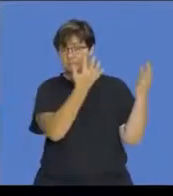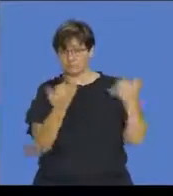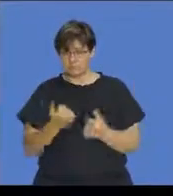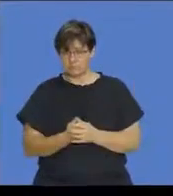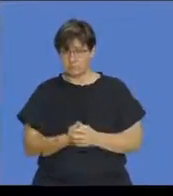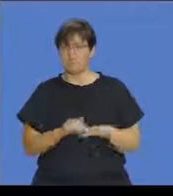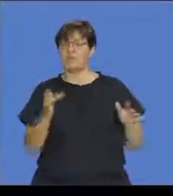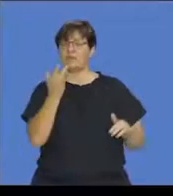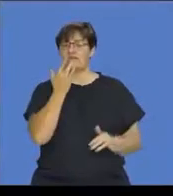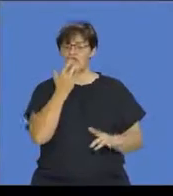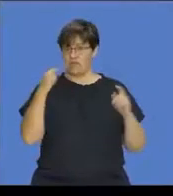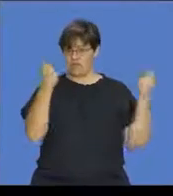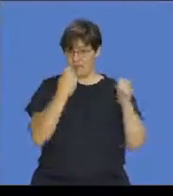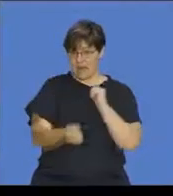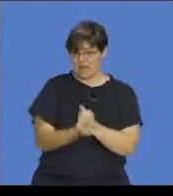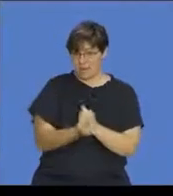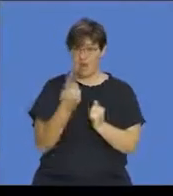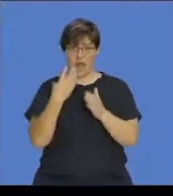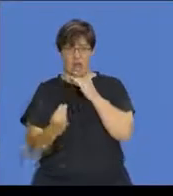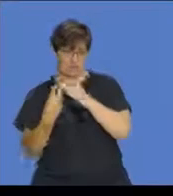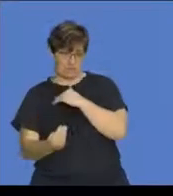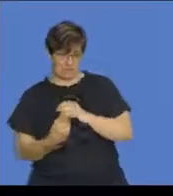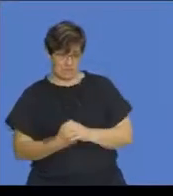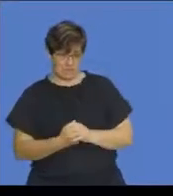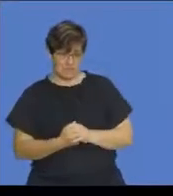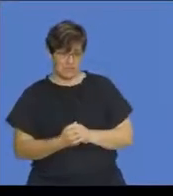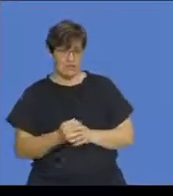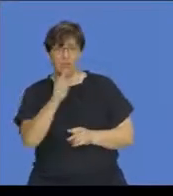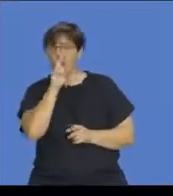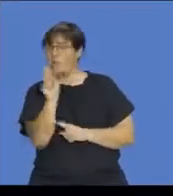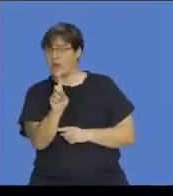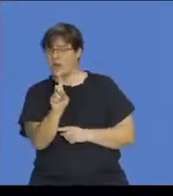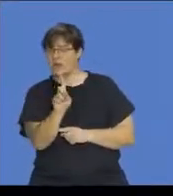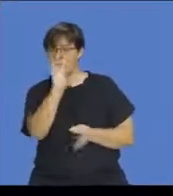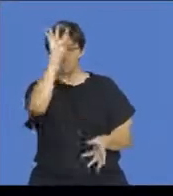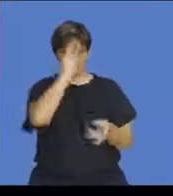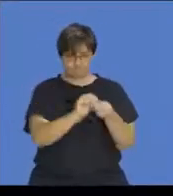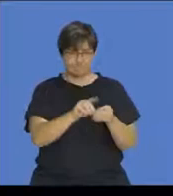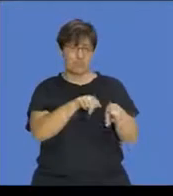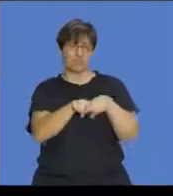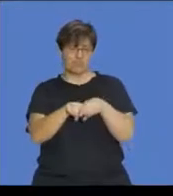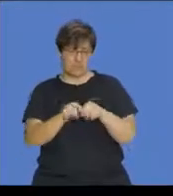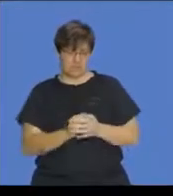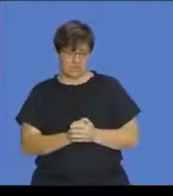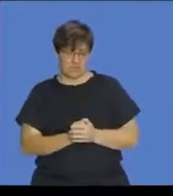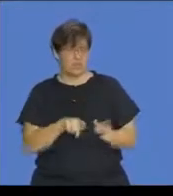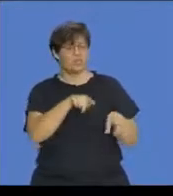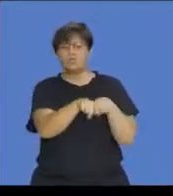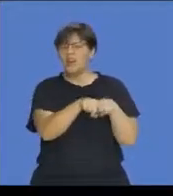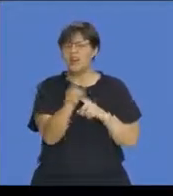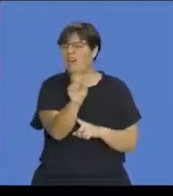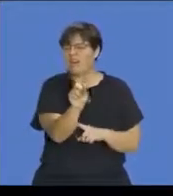of favorable events or outcomes that we're looking for divided by the total number of trials. And a trial is just